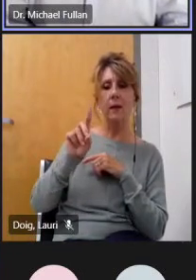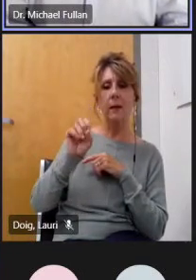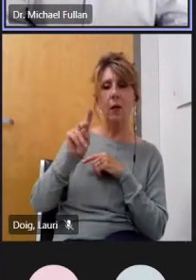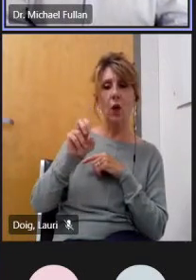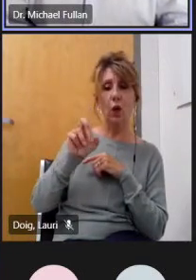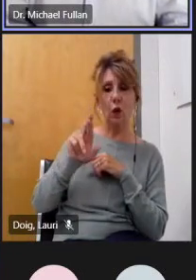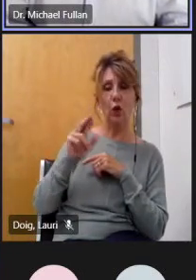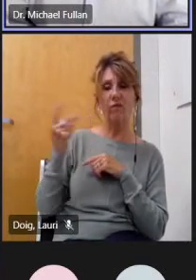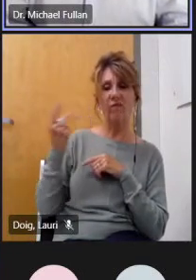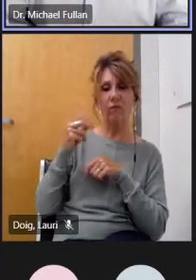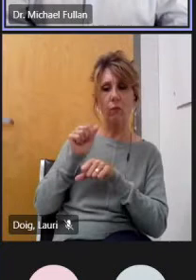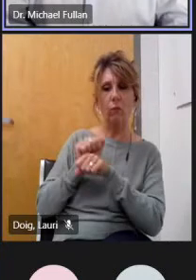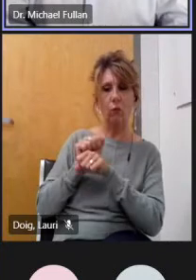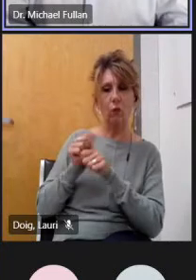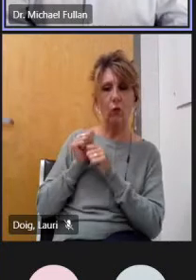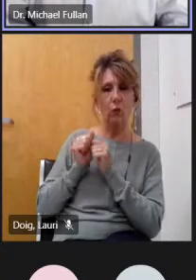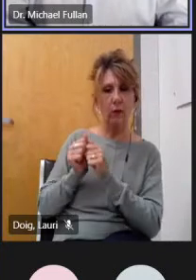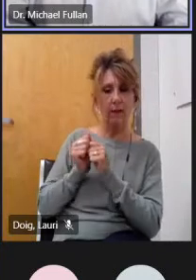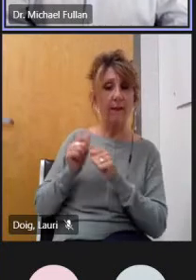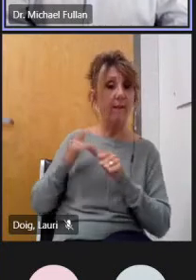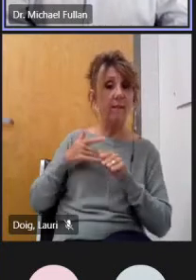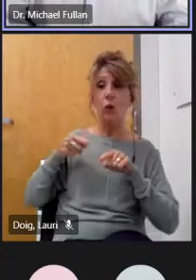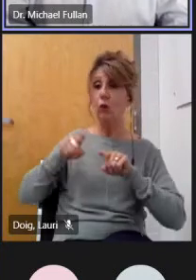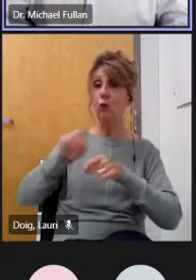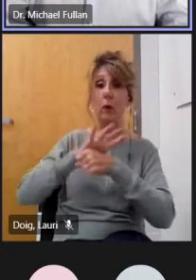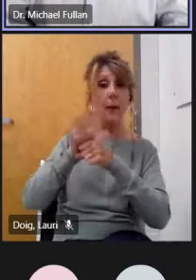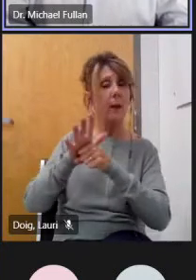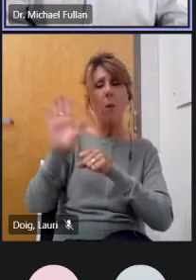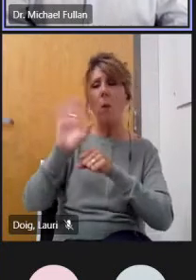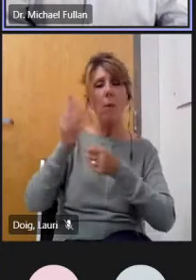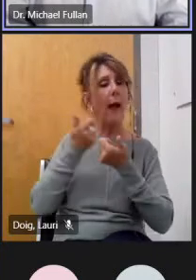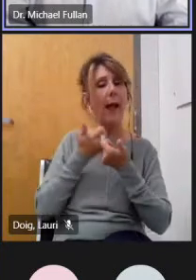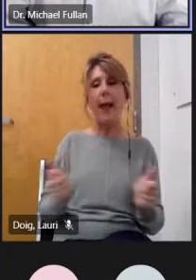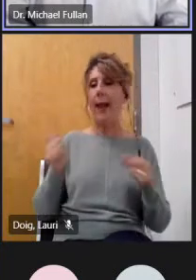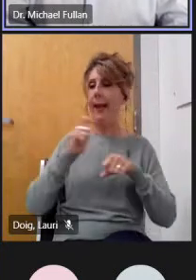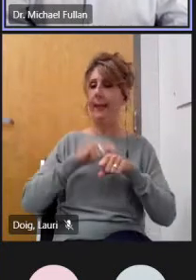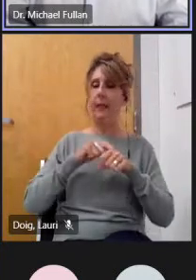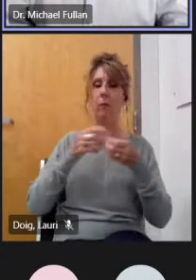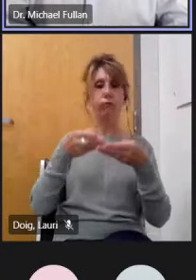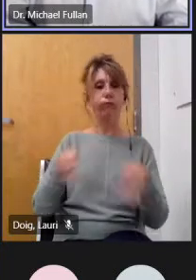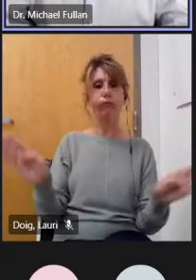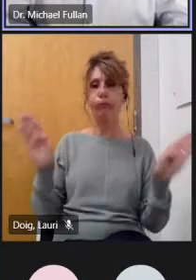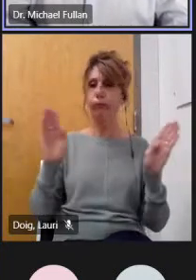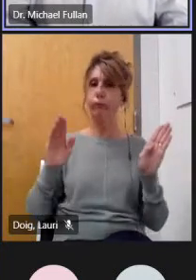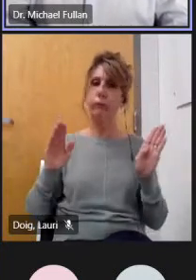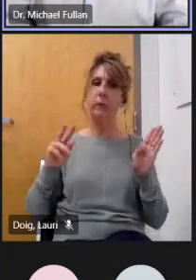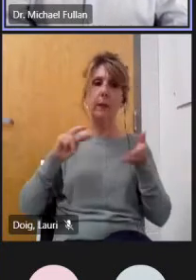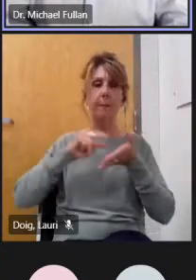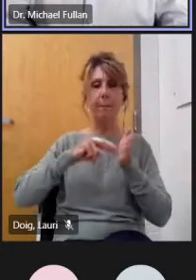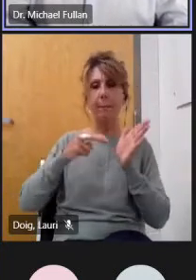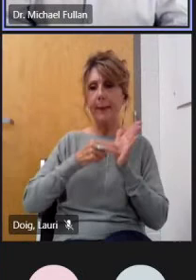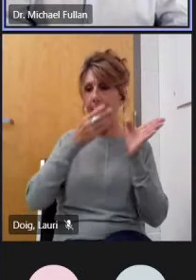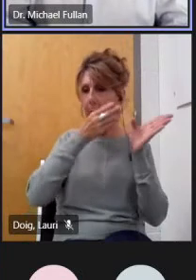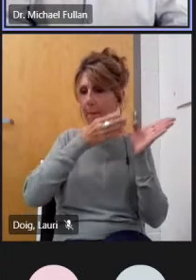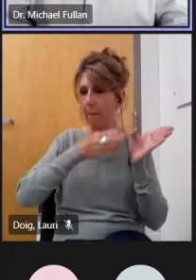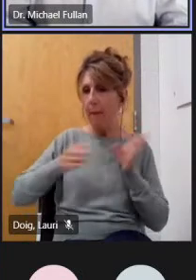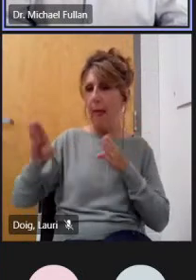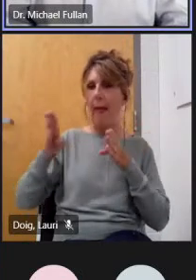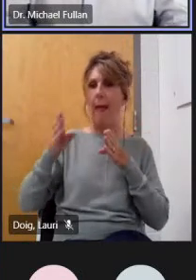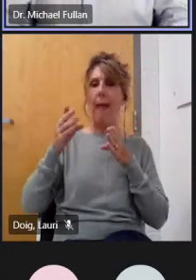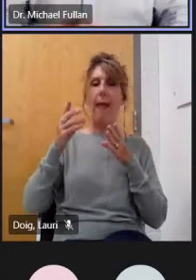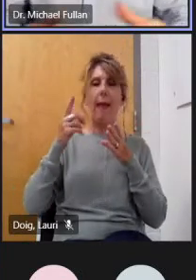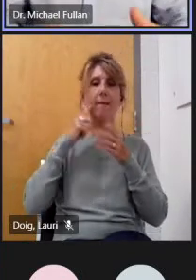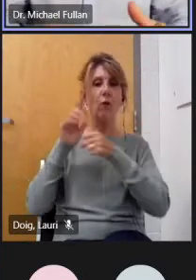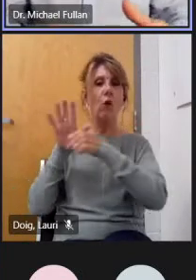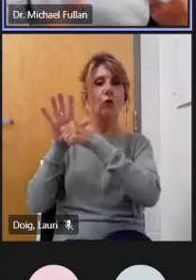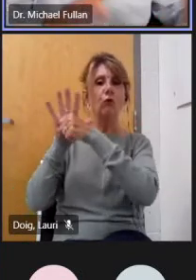that all the time not just the pandemic when we think about doing something in um in any given jurisdiction and we're in